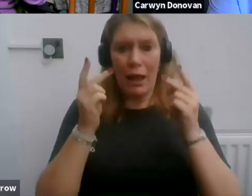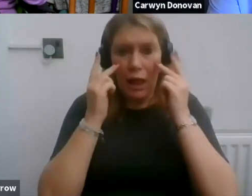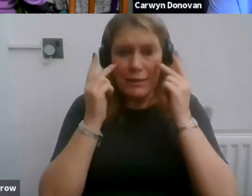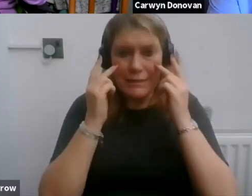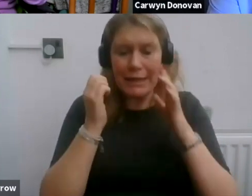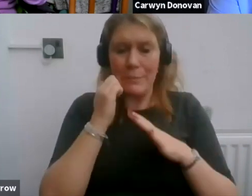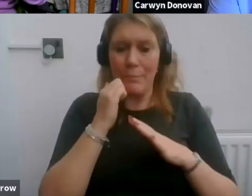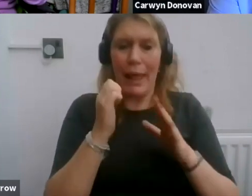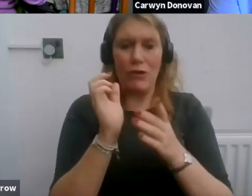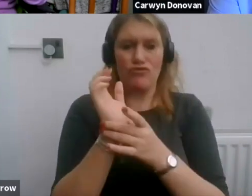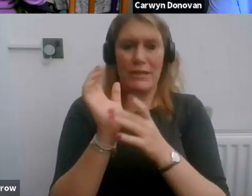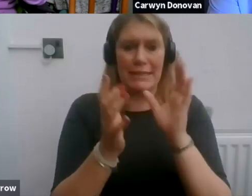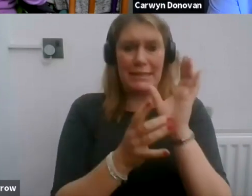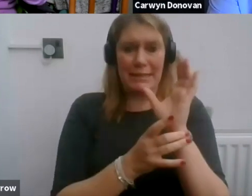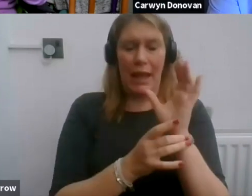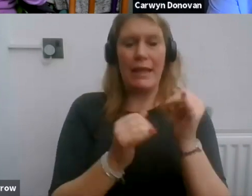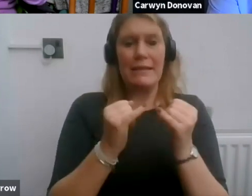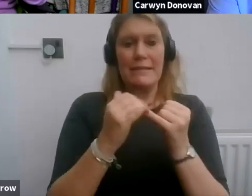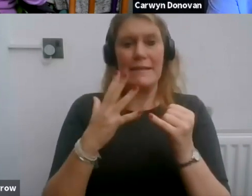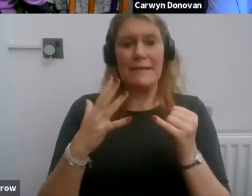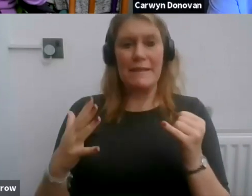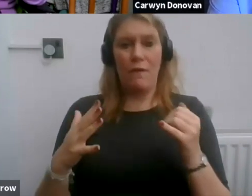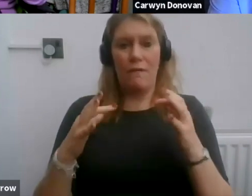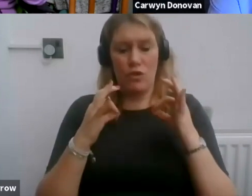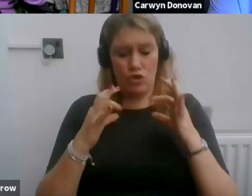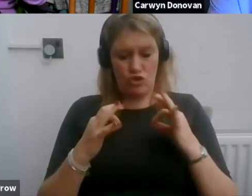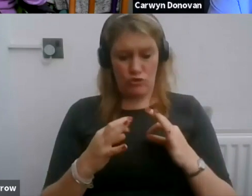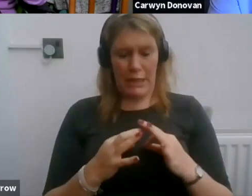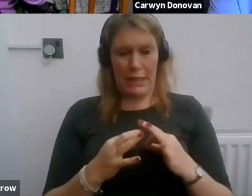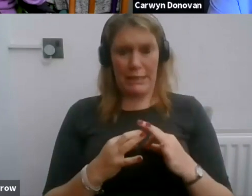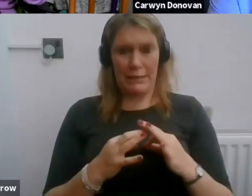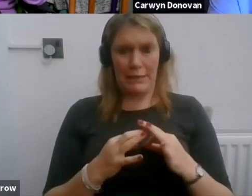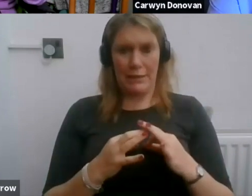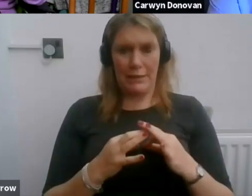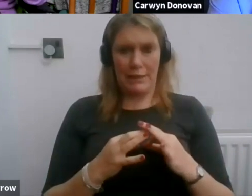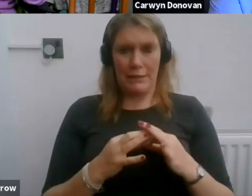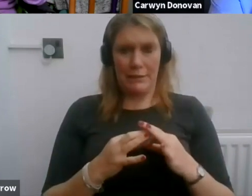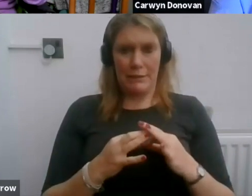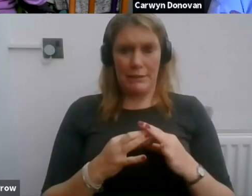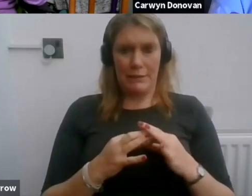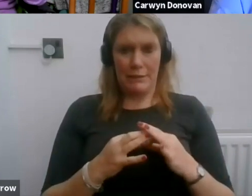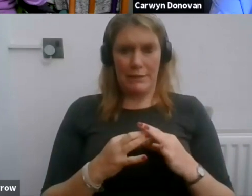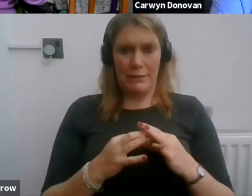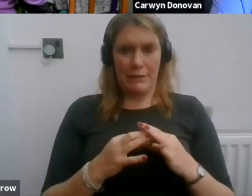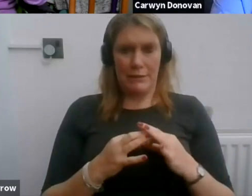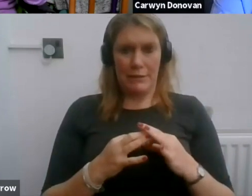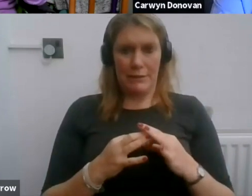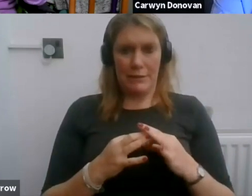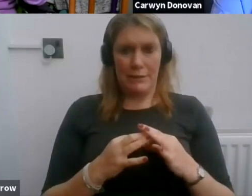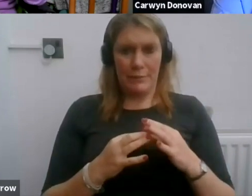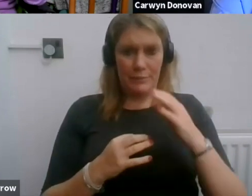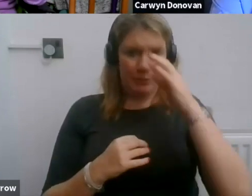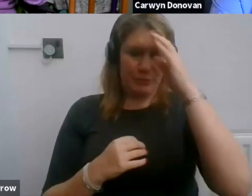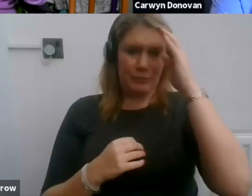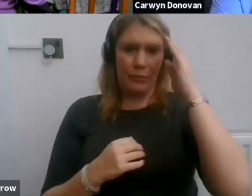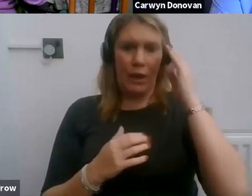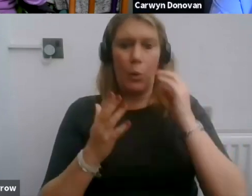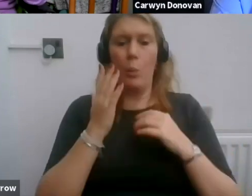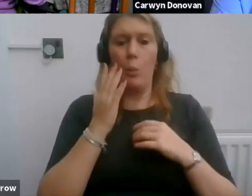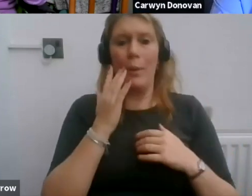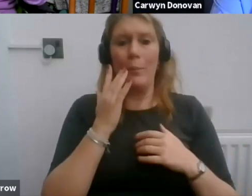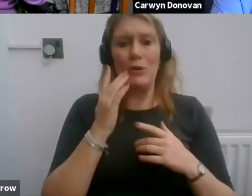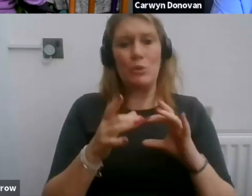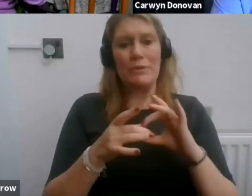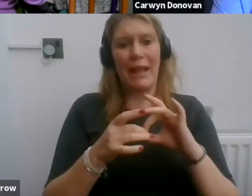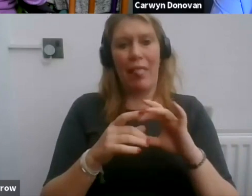braces, silver coloured jewellery and a... Well, actually, when we do our Together Unlocked live stream,